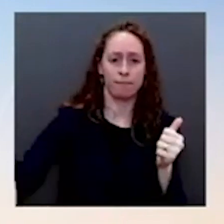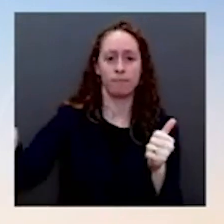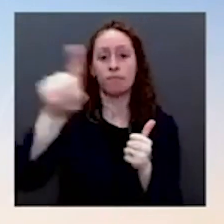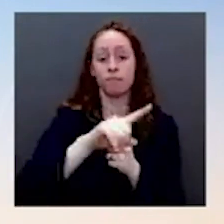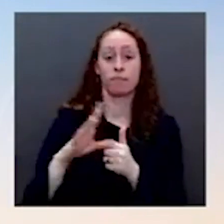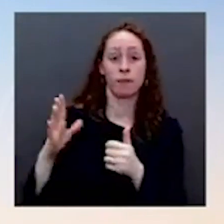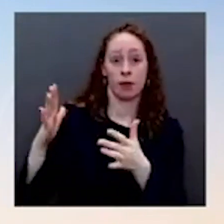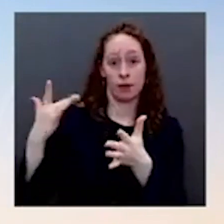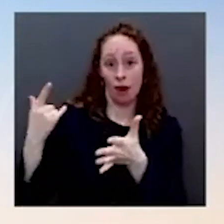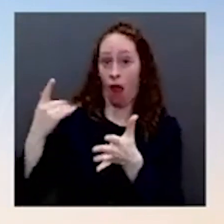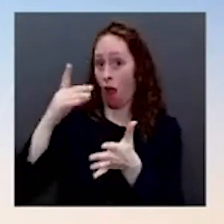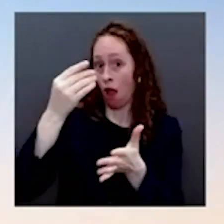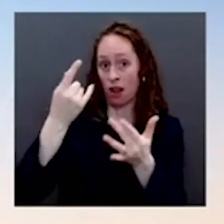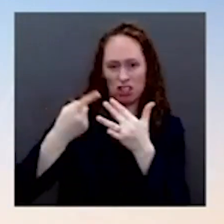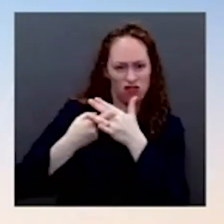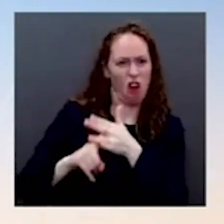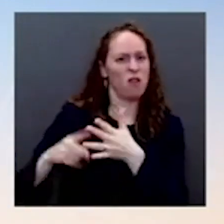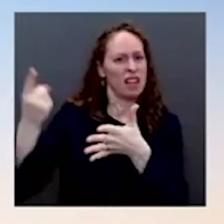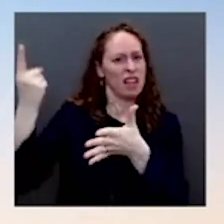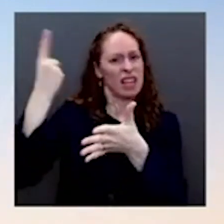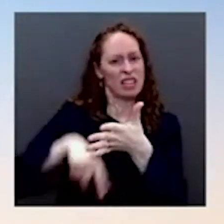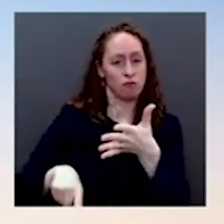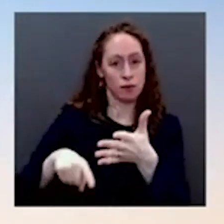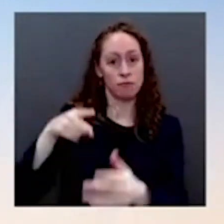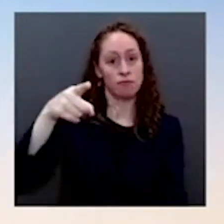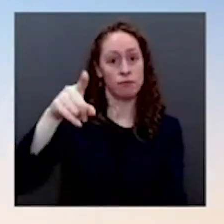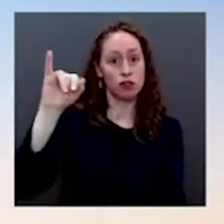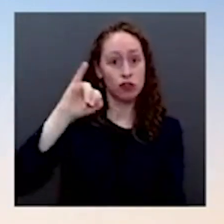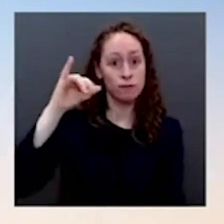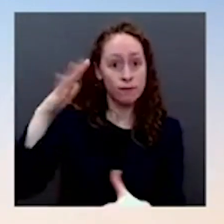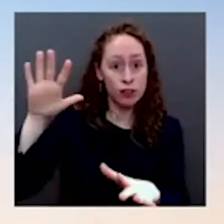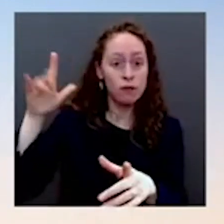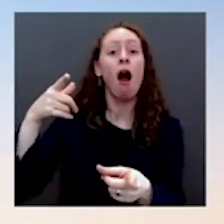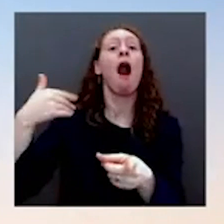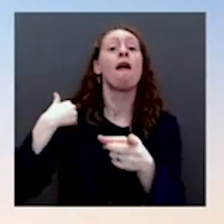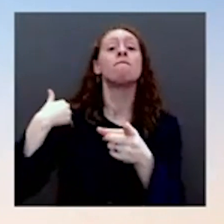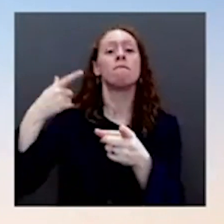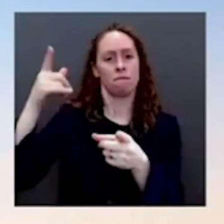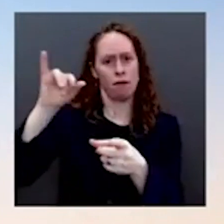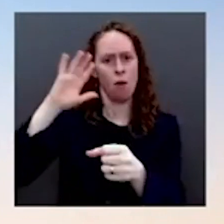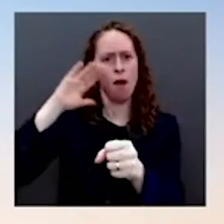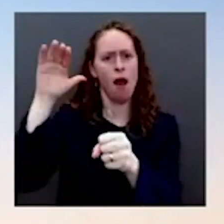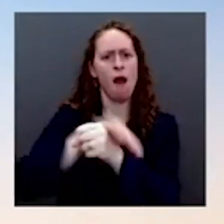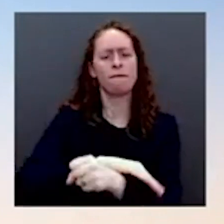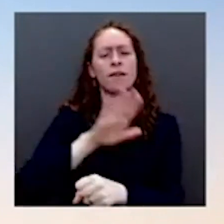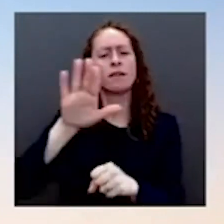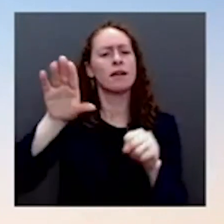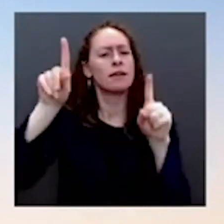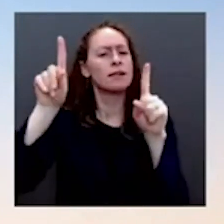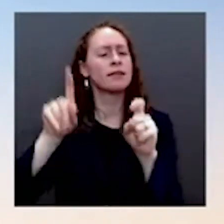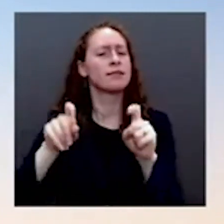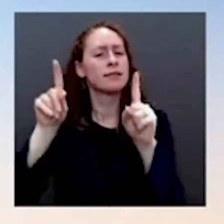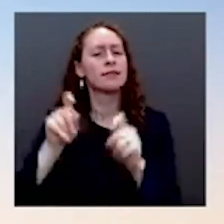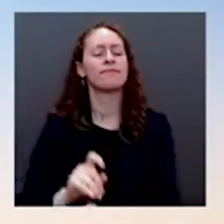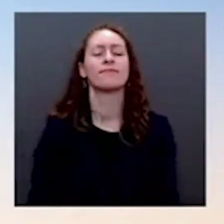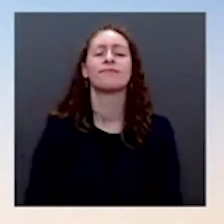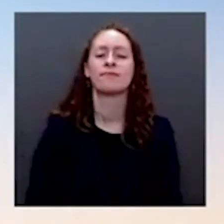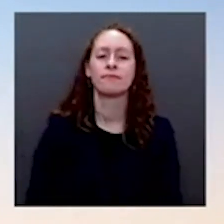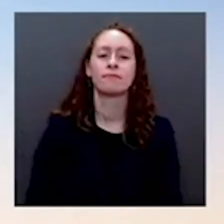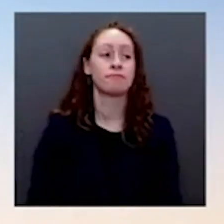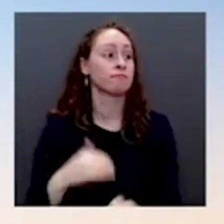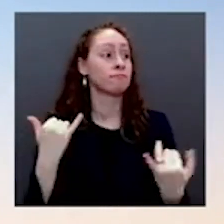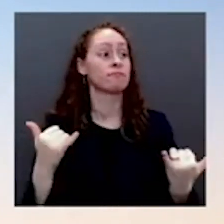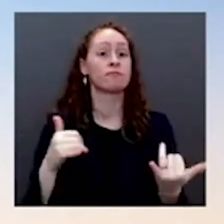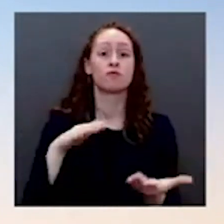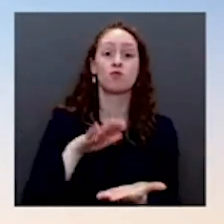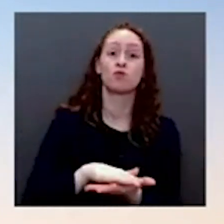on schools, I would say 97 percent of schools are open across the country. And the President wants schools to be open. That's why, months ago, even when